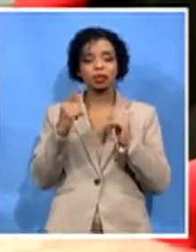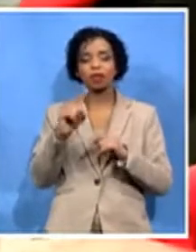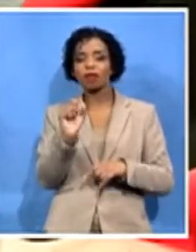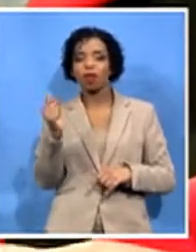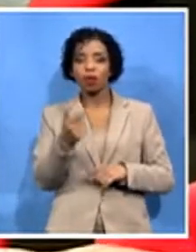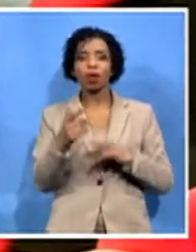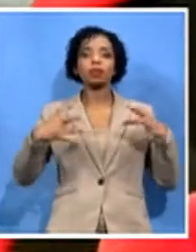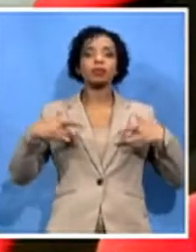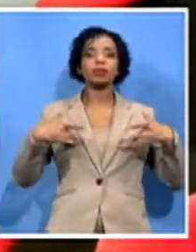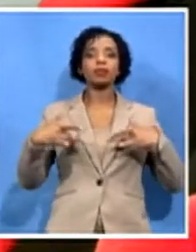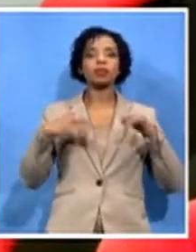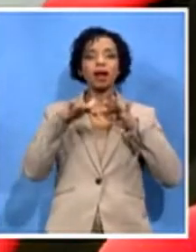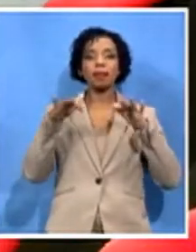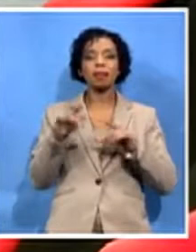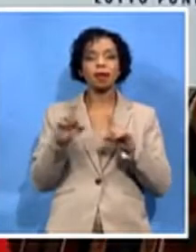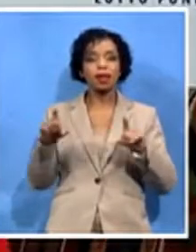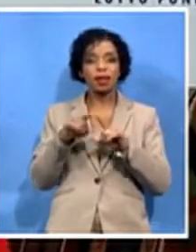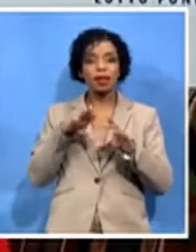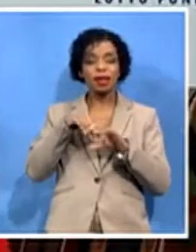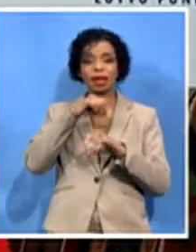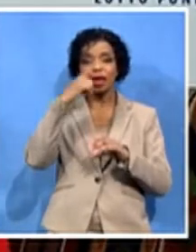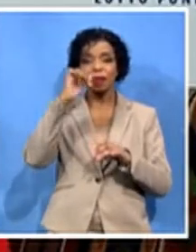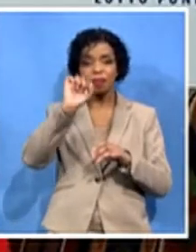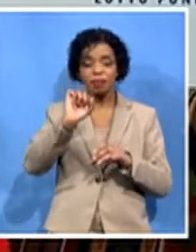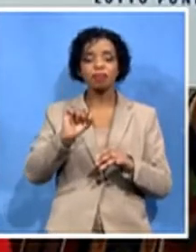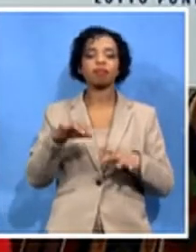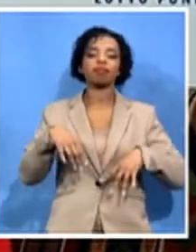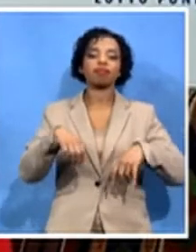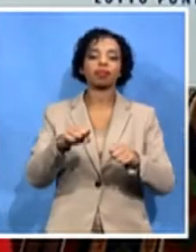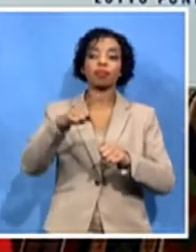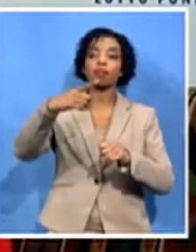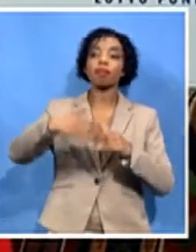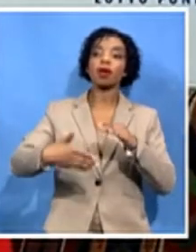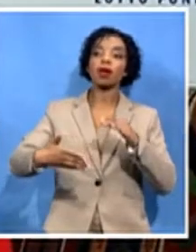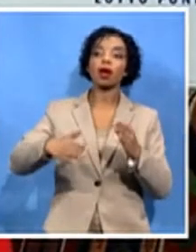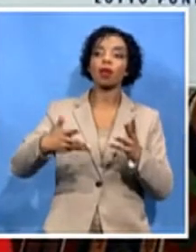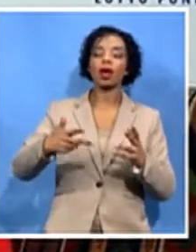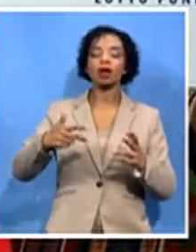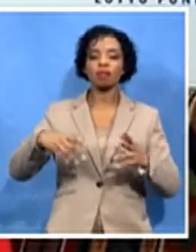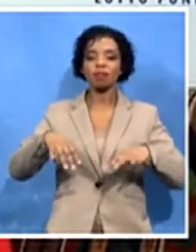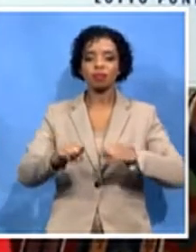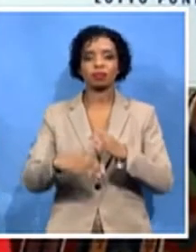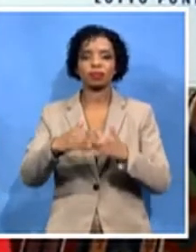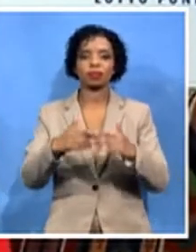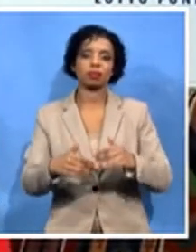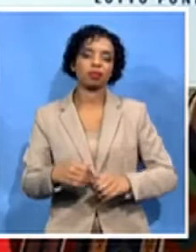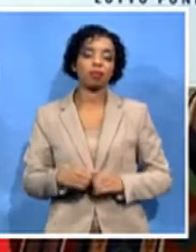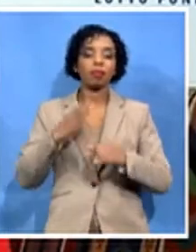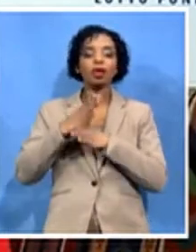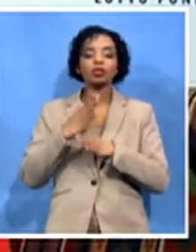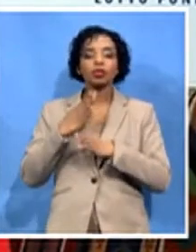taking over where he left off. Job creation has always been important to Uwamre, so obviously it's